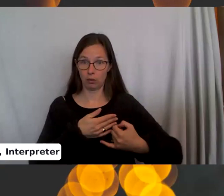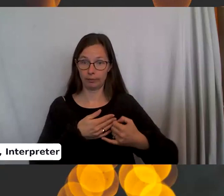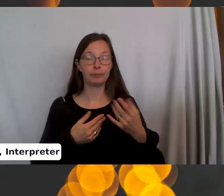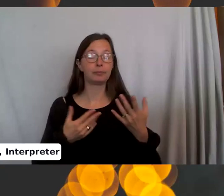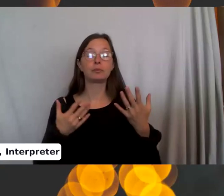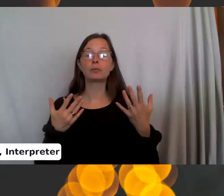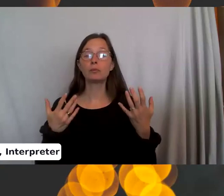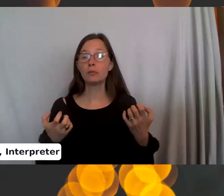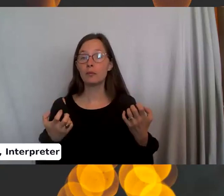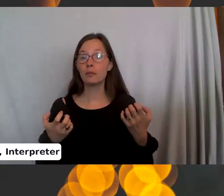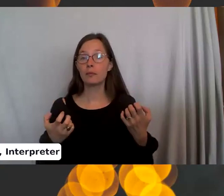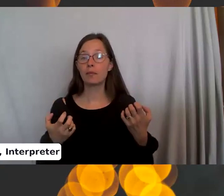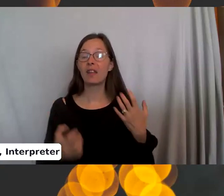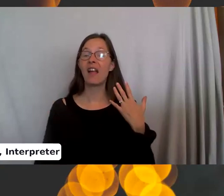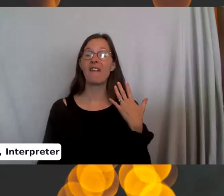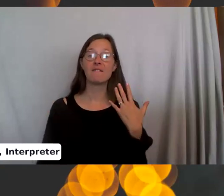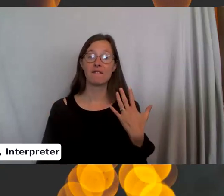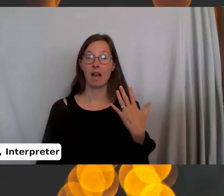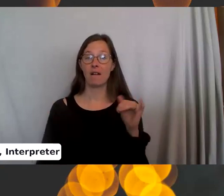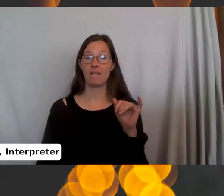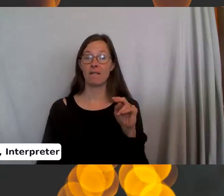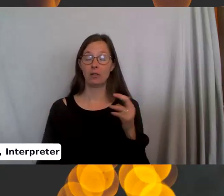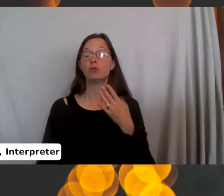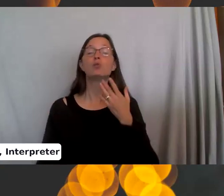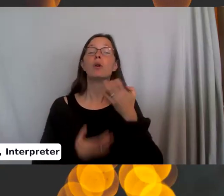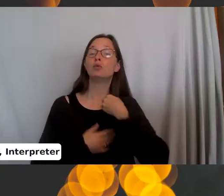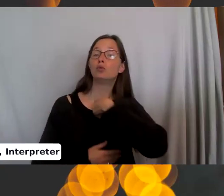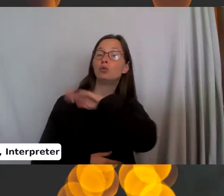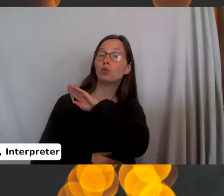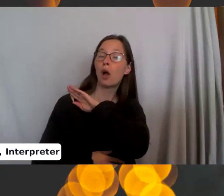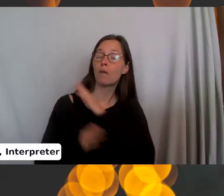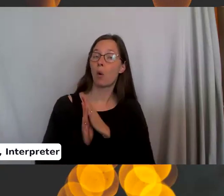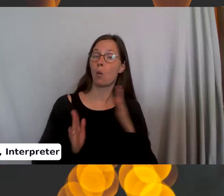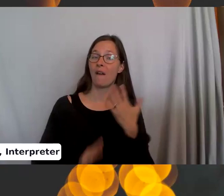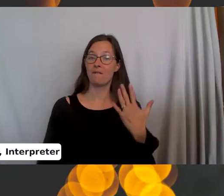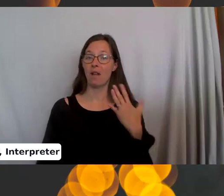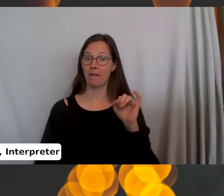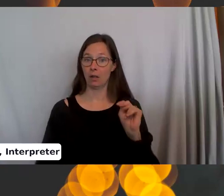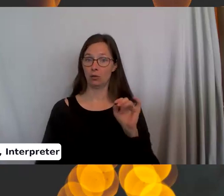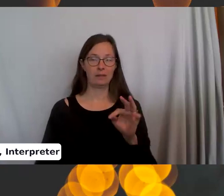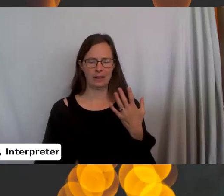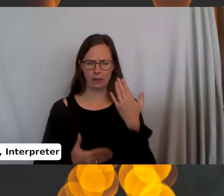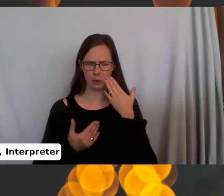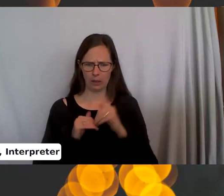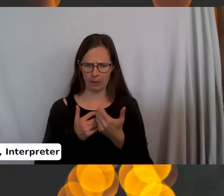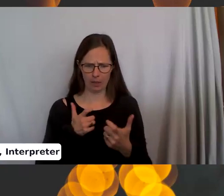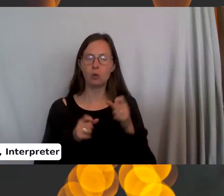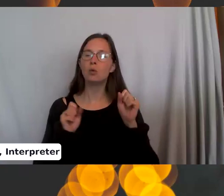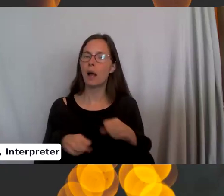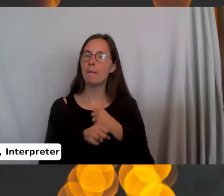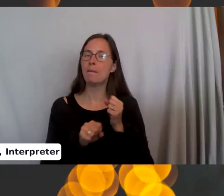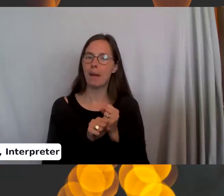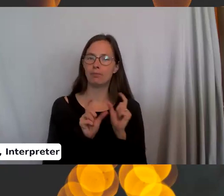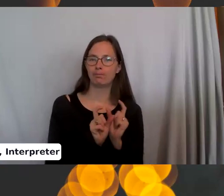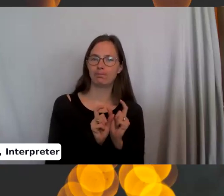wanted a five inch wide scarf and you didn't know how big the stitches were going to end up being, you could do a little swatch